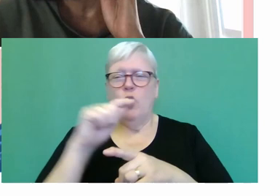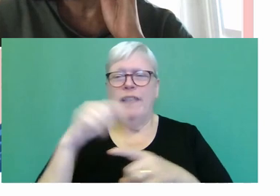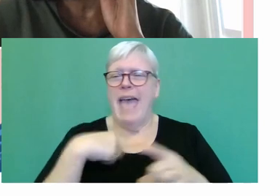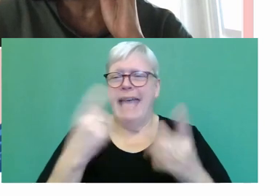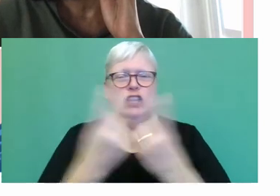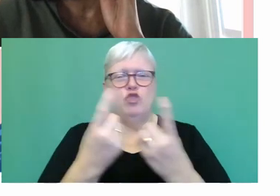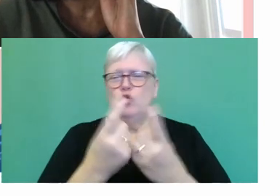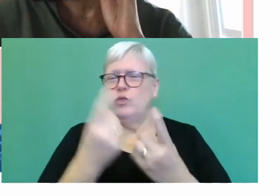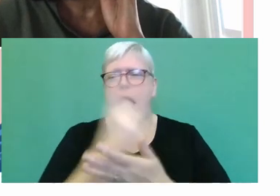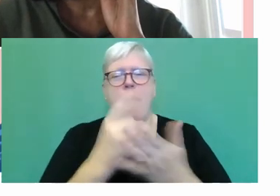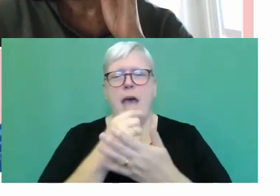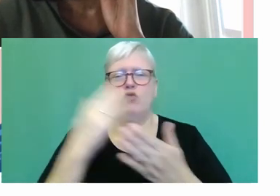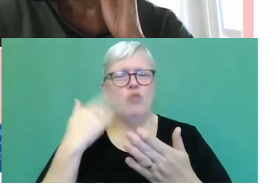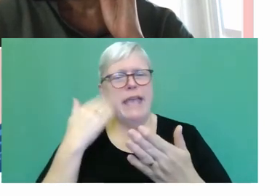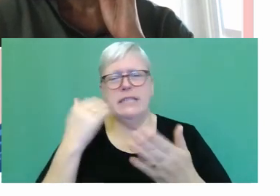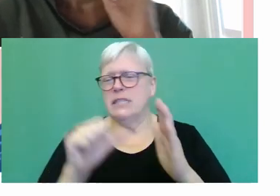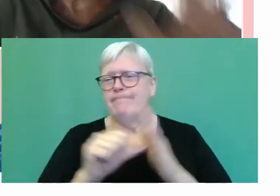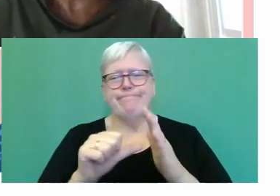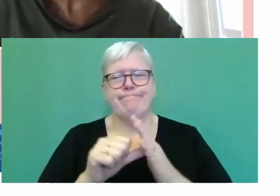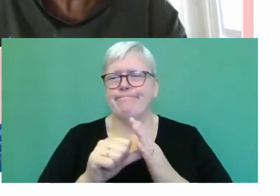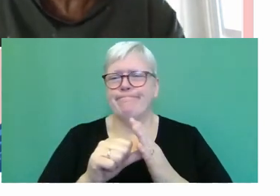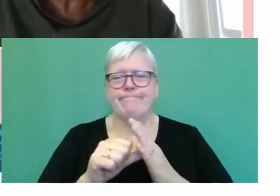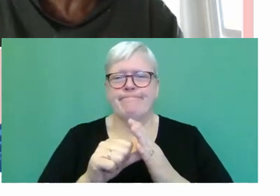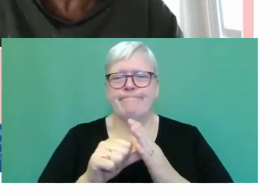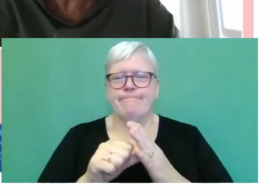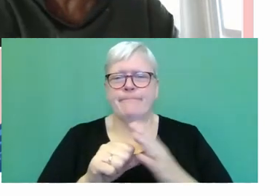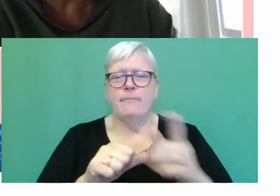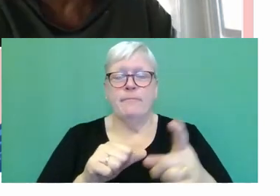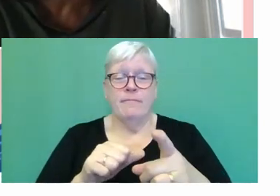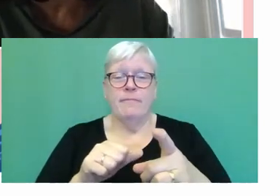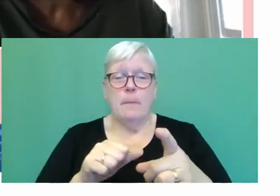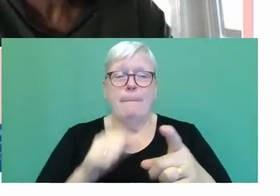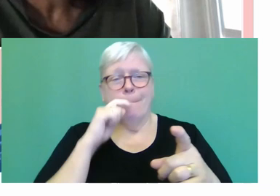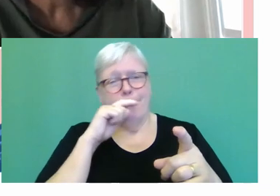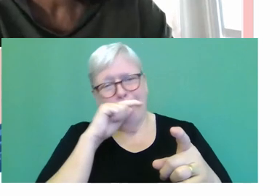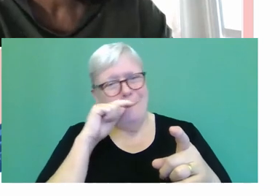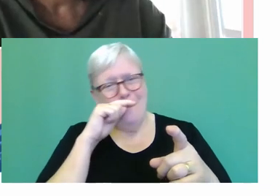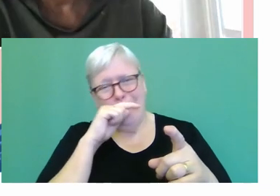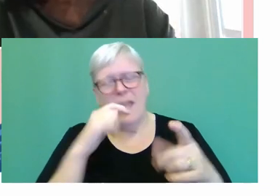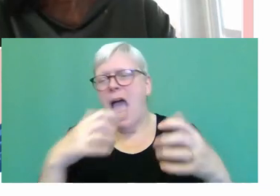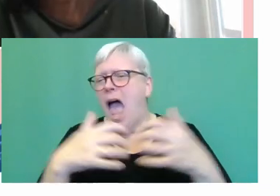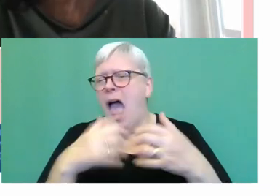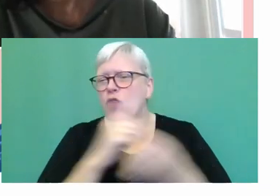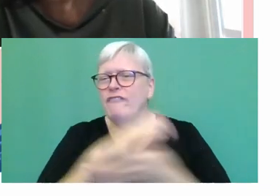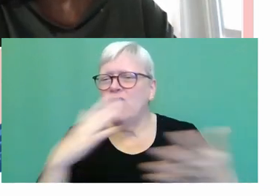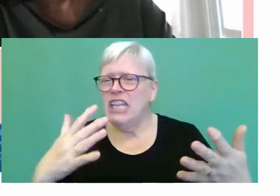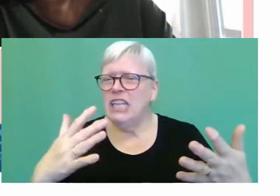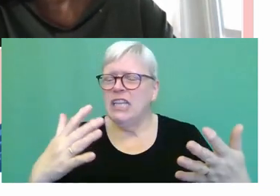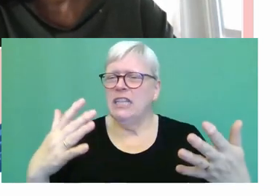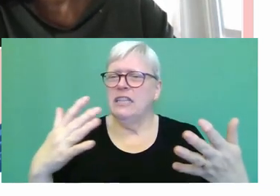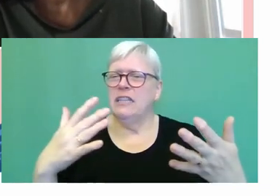how free, how free is, yeah, how free are